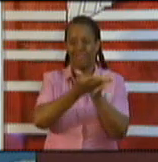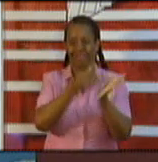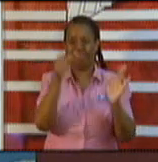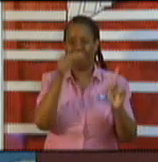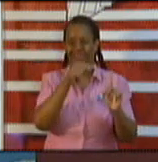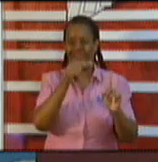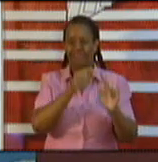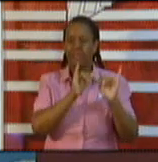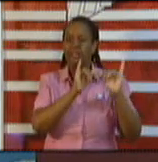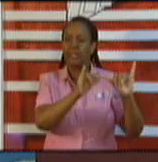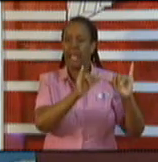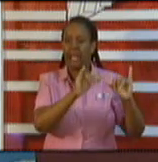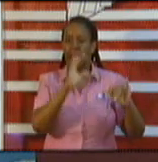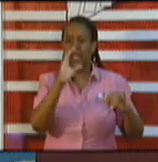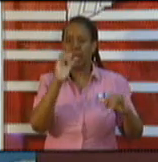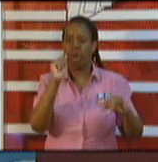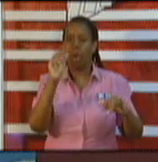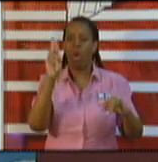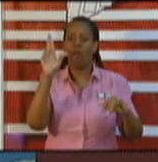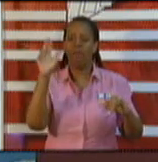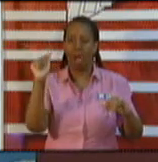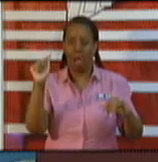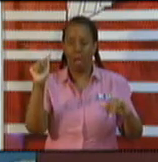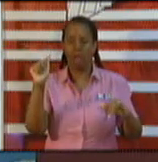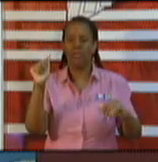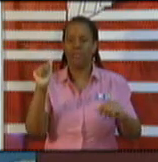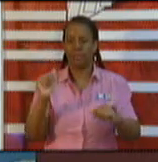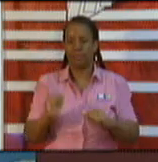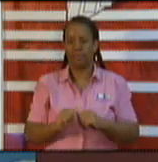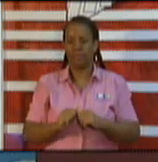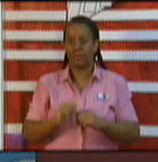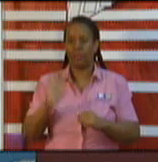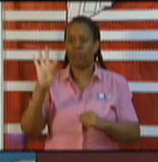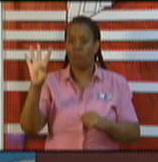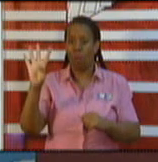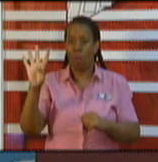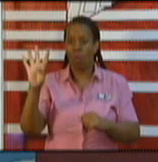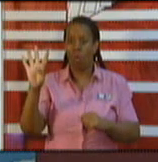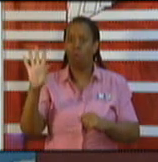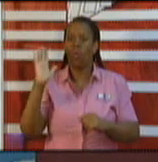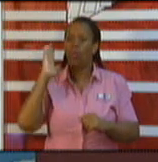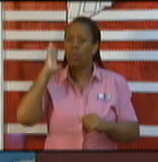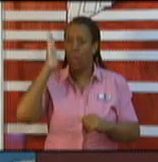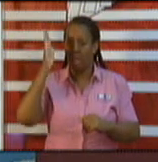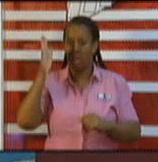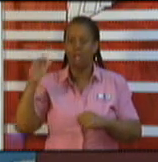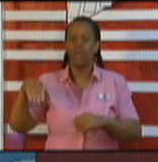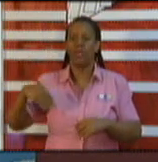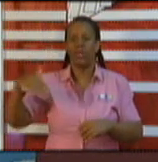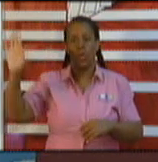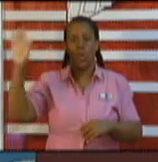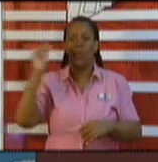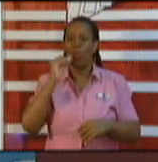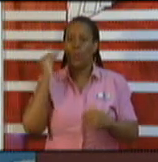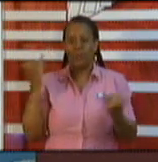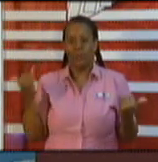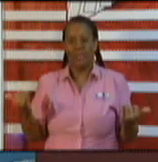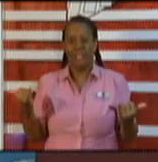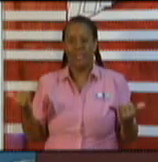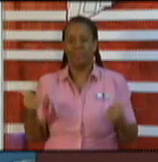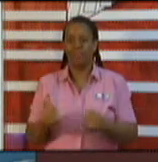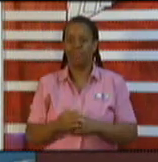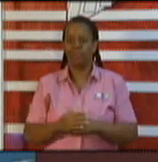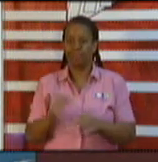Facility. Four of those individuals are scheduled to be discharged, I believe, later on today, pending their final clinical details of